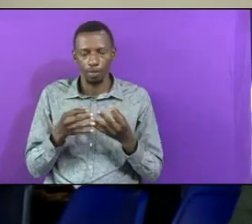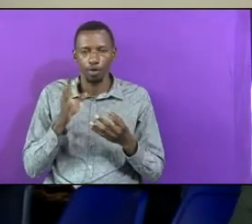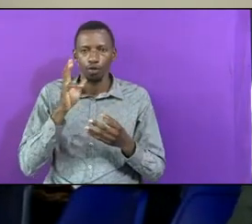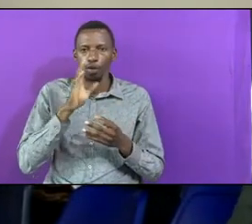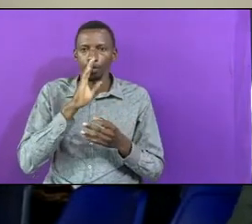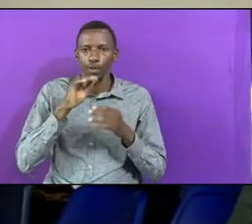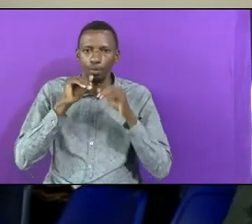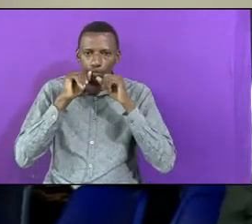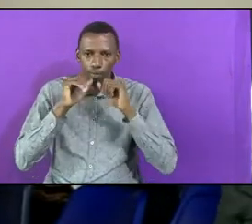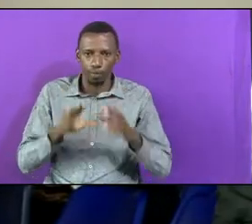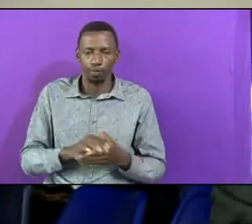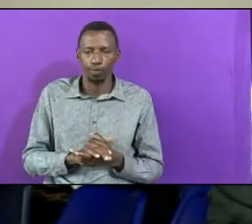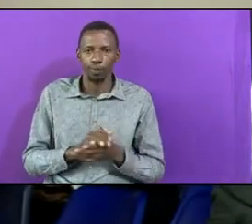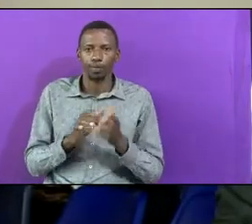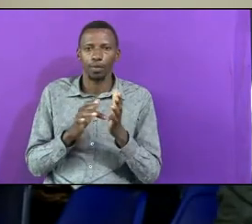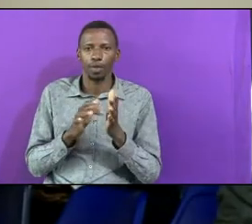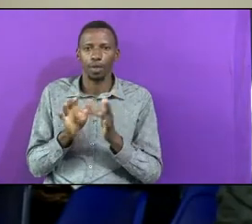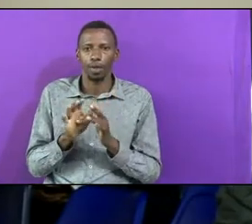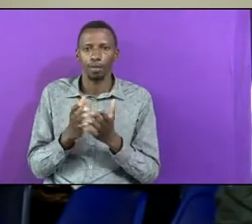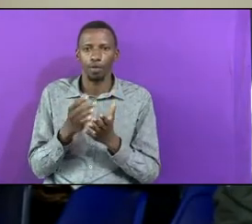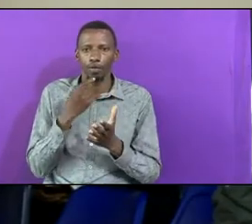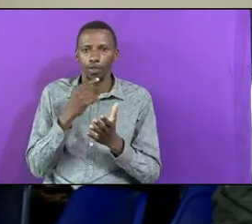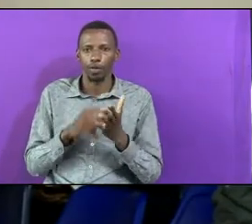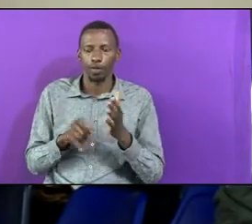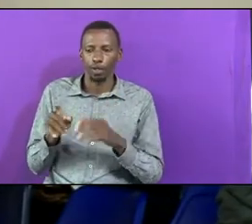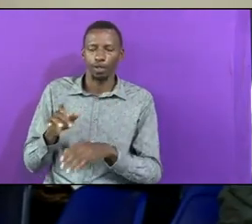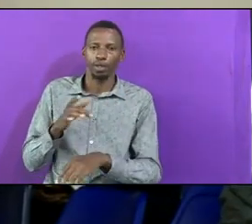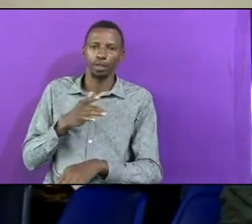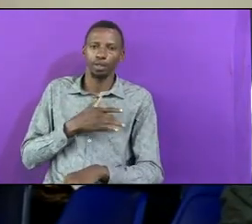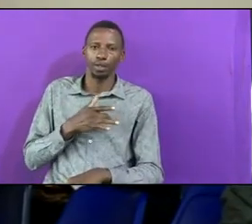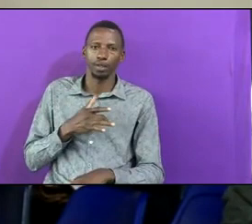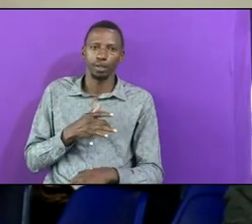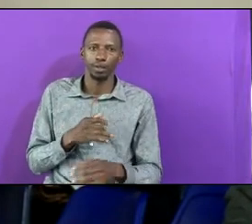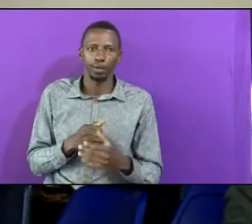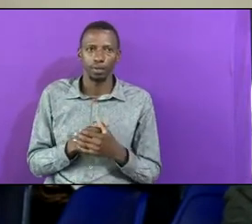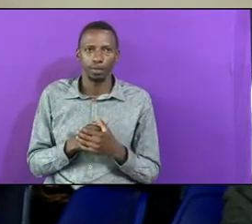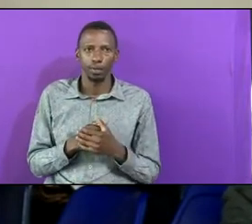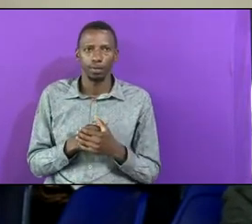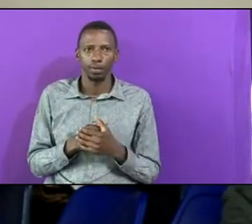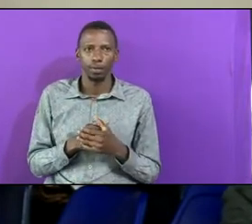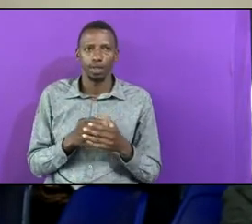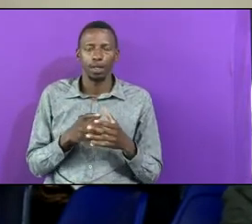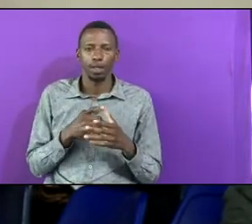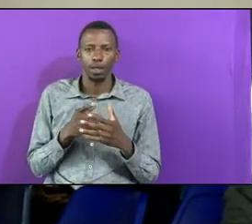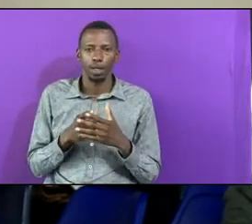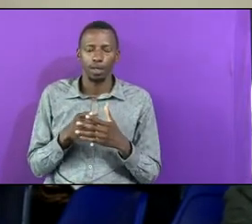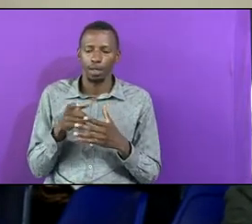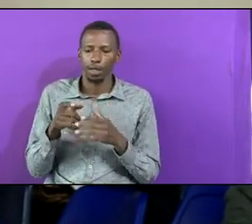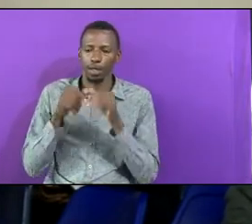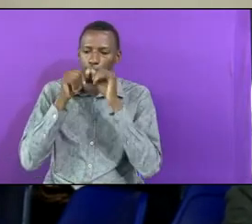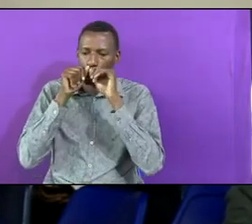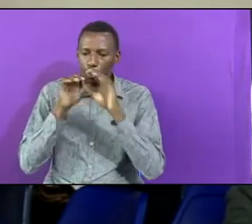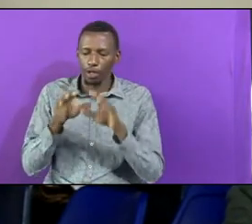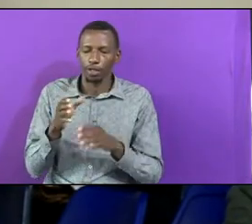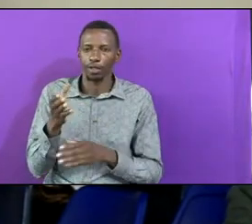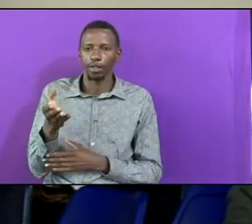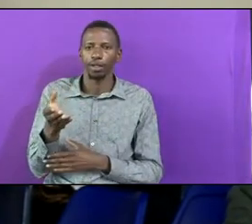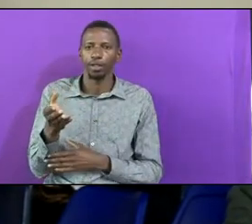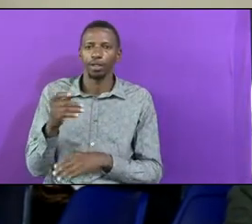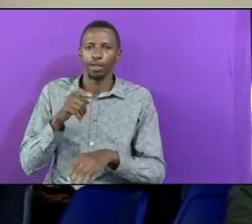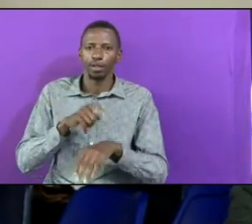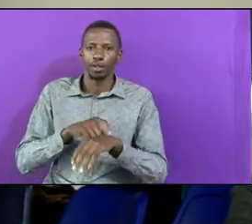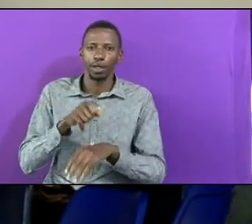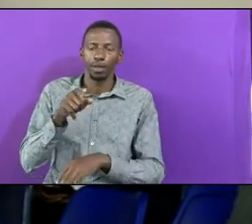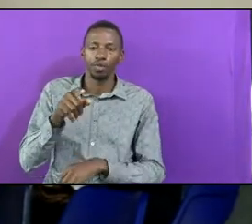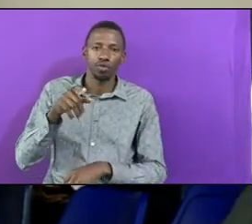And The Bible Says That He Touched Him And His Name He Blessed Him There When You Need